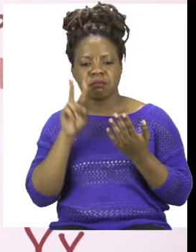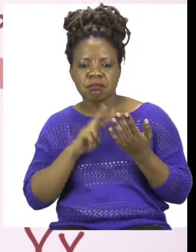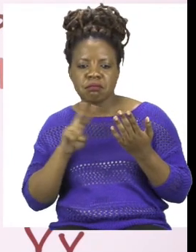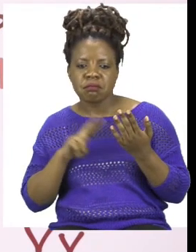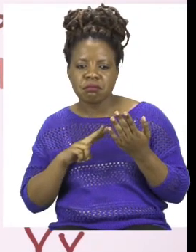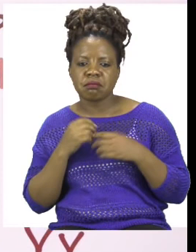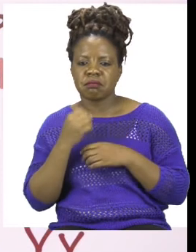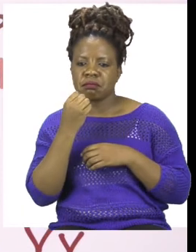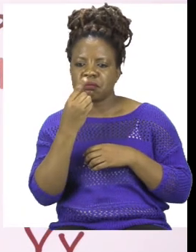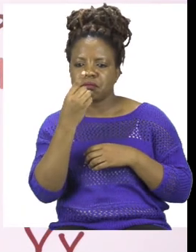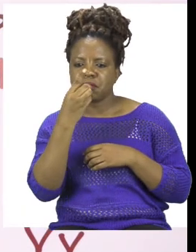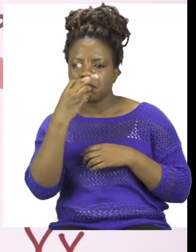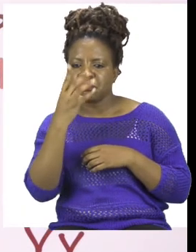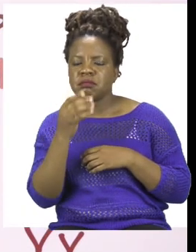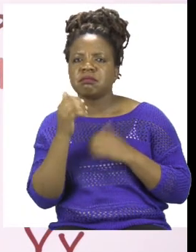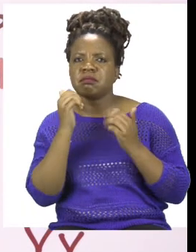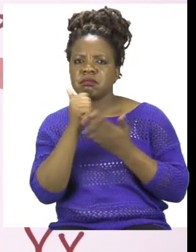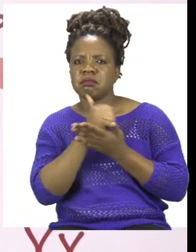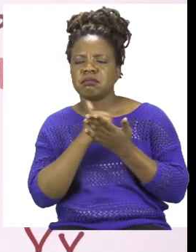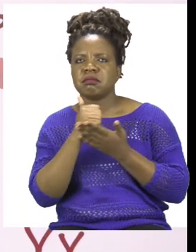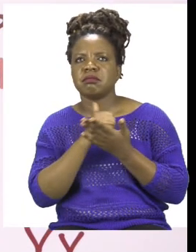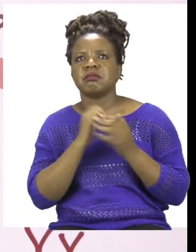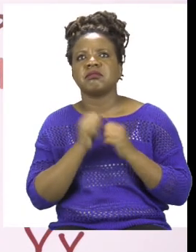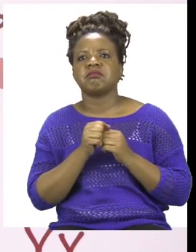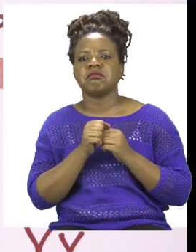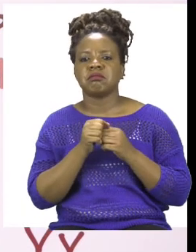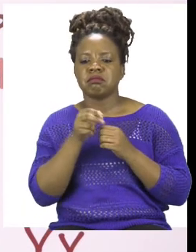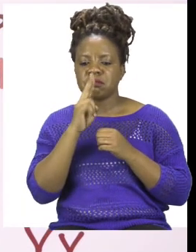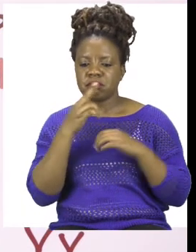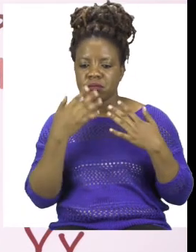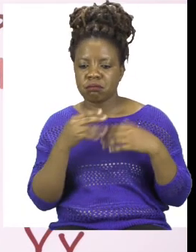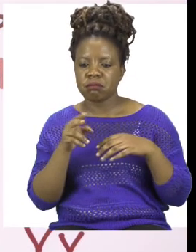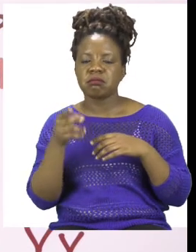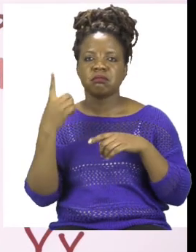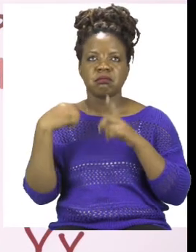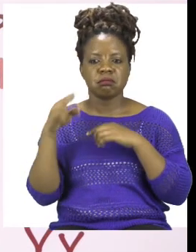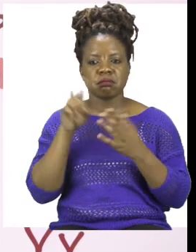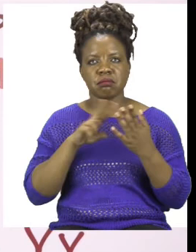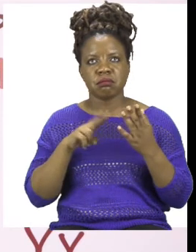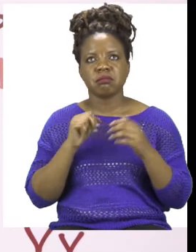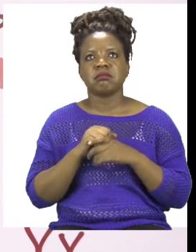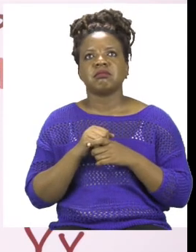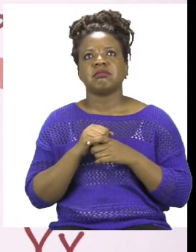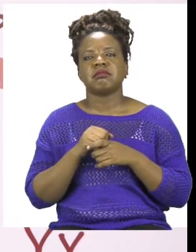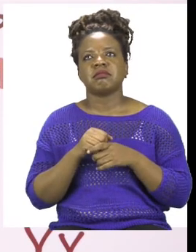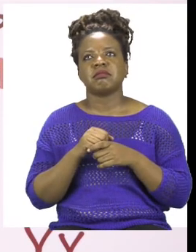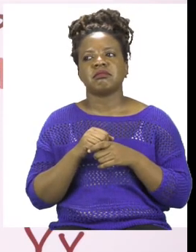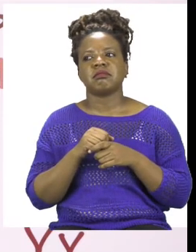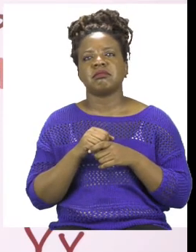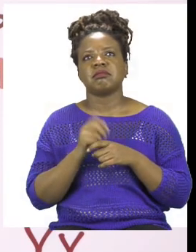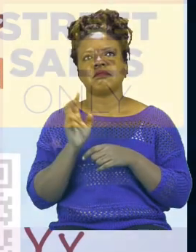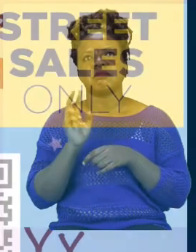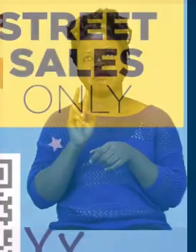count carefully as well. And when you're done, double check by going through the questions again. I'll see you soon after